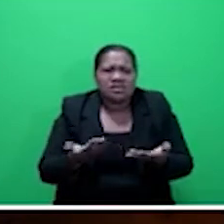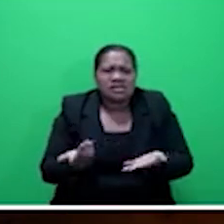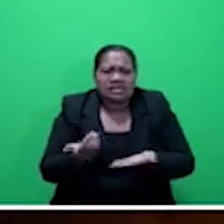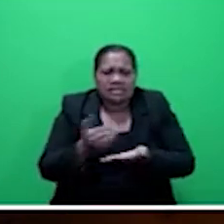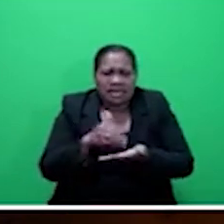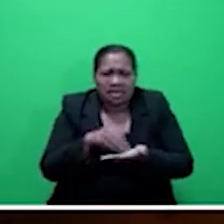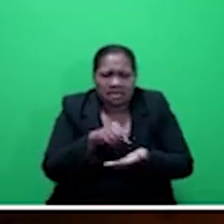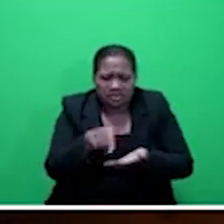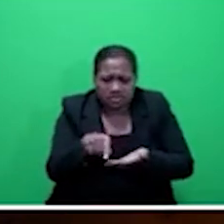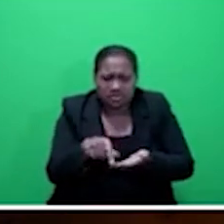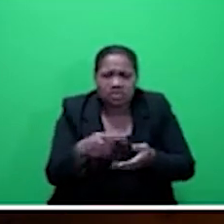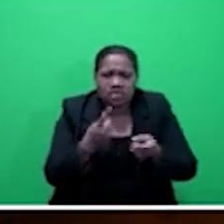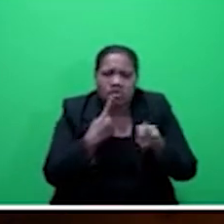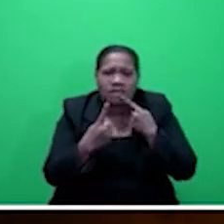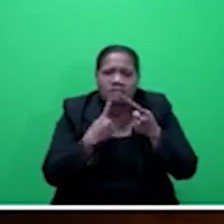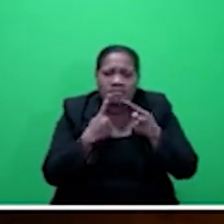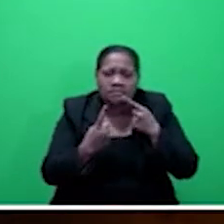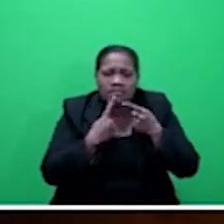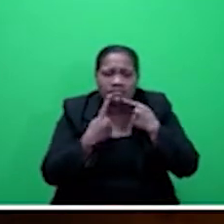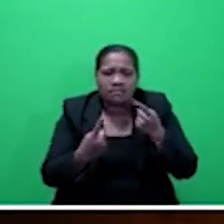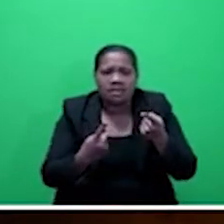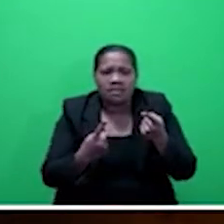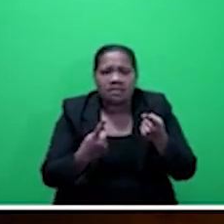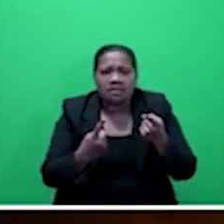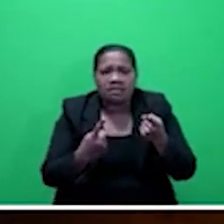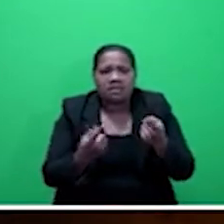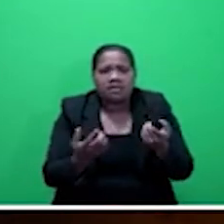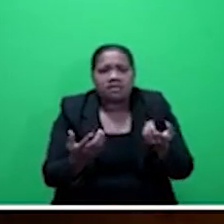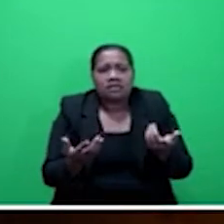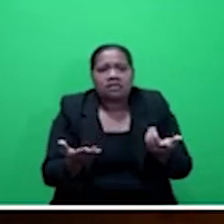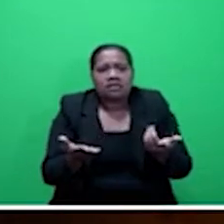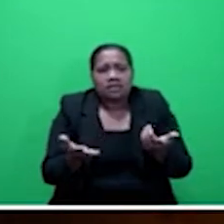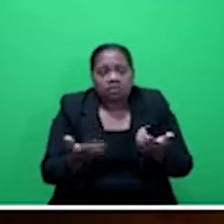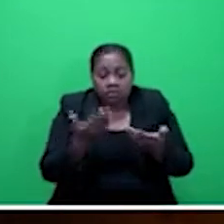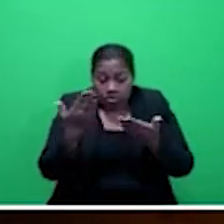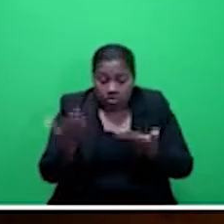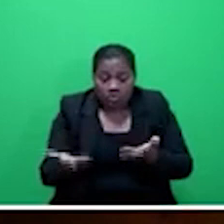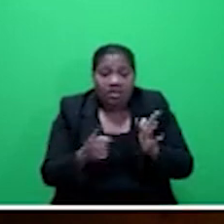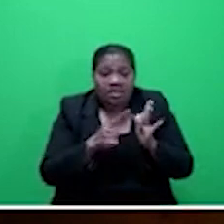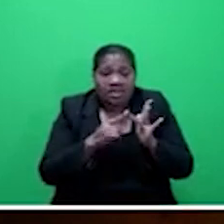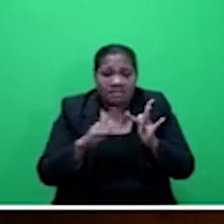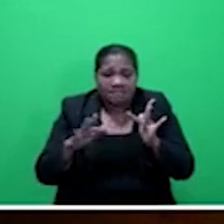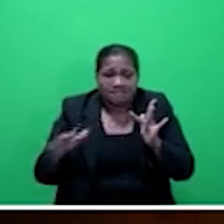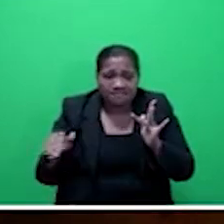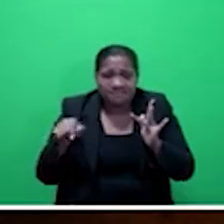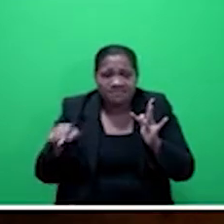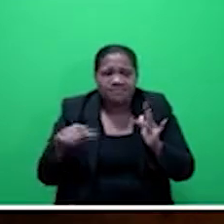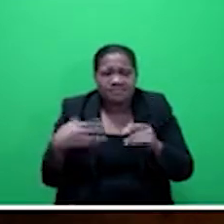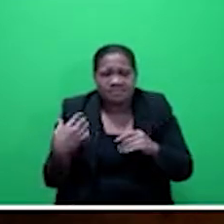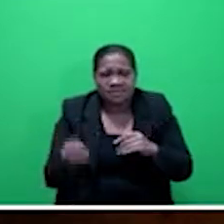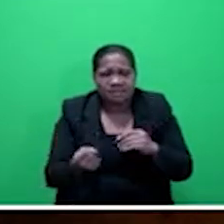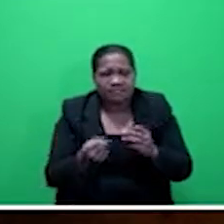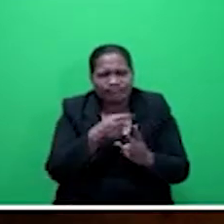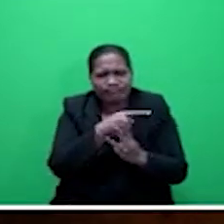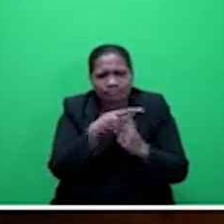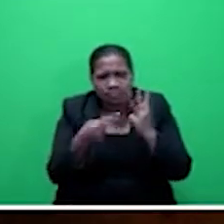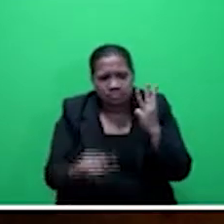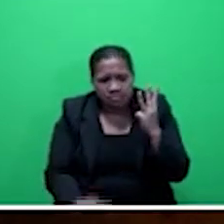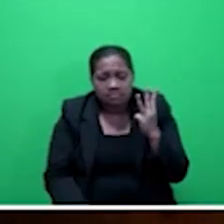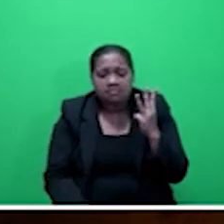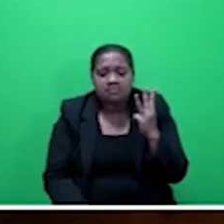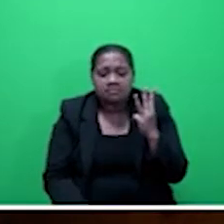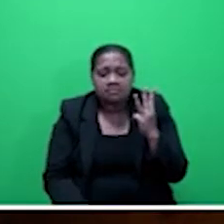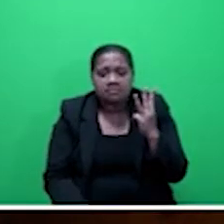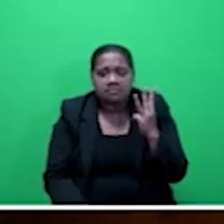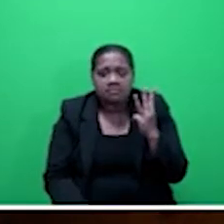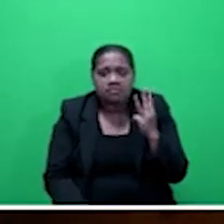Gabuka's comment, very rightly picked up by Honourable Ines Serratu, we had three construction of three evacuation centres, which I just want to